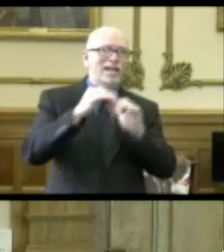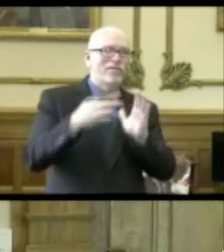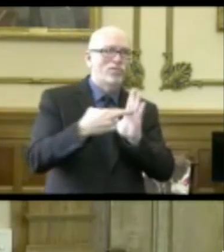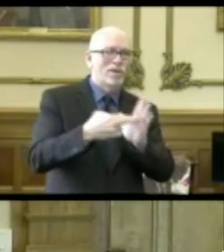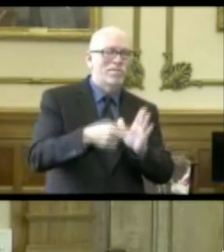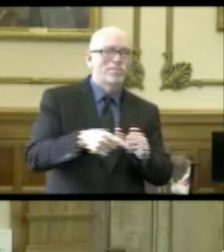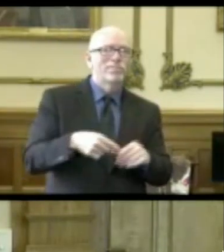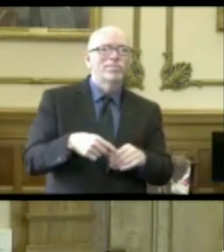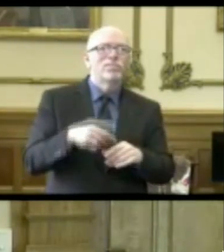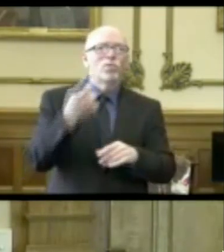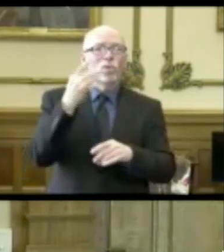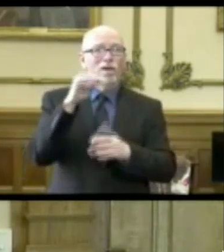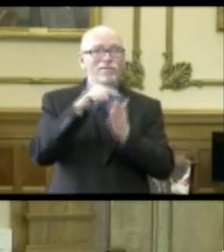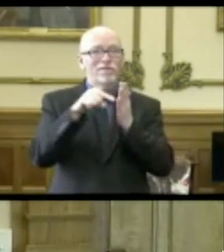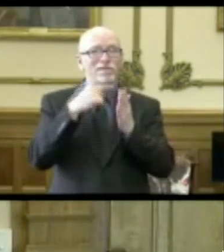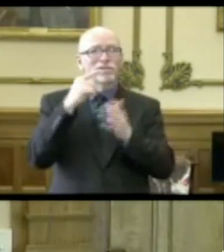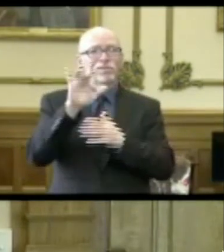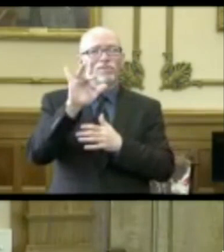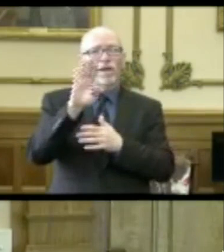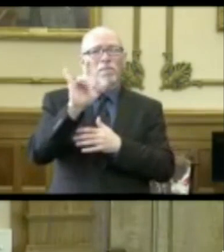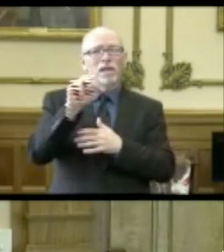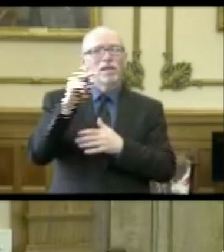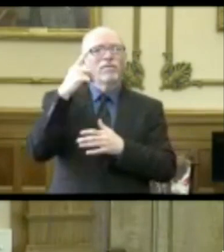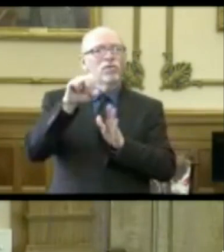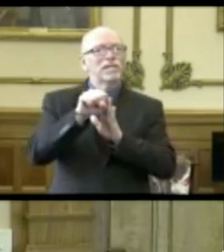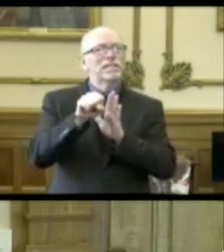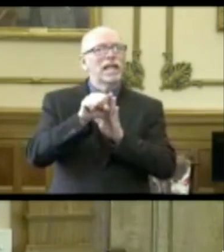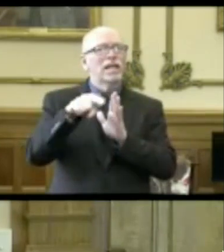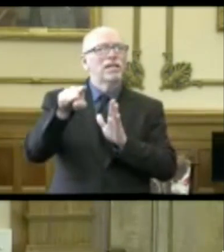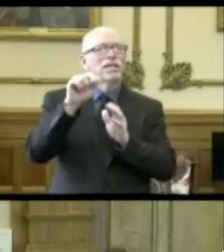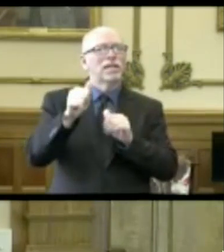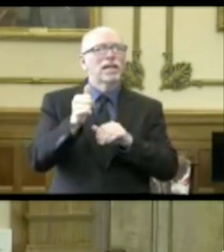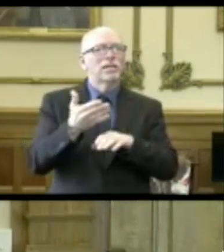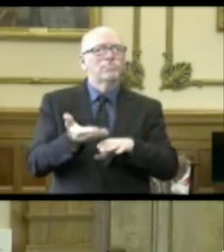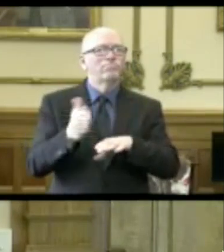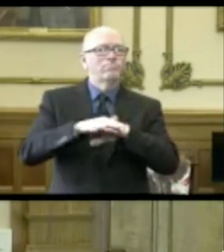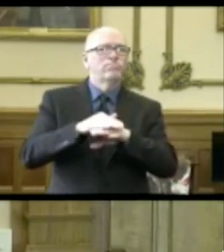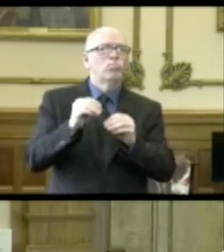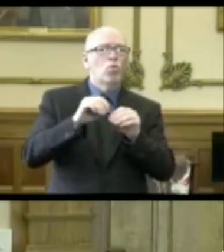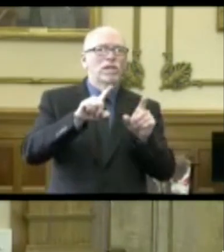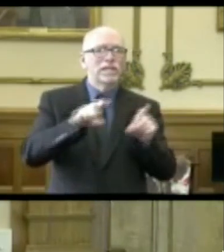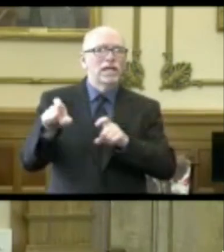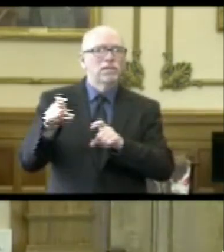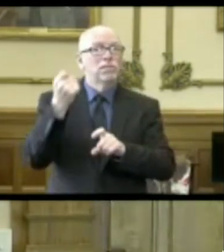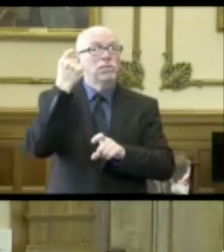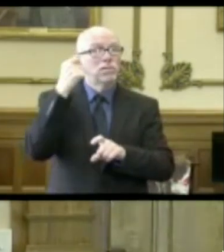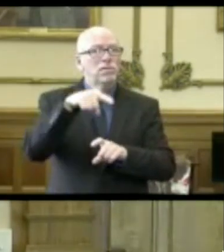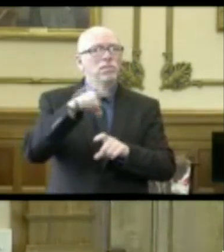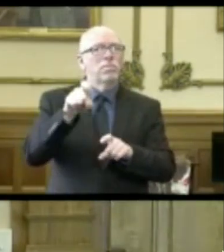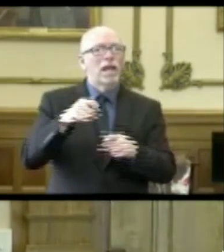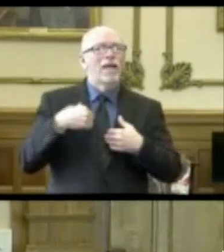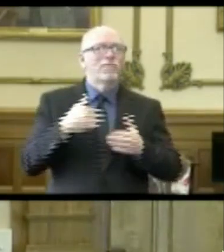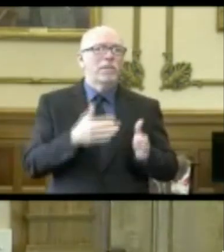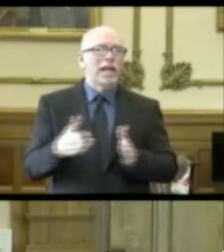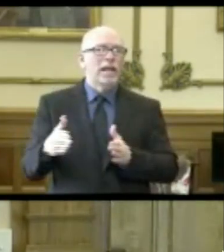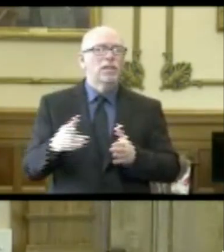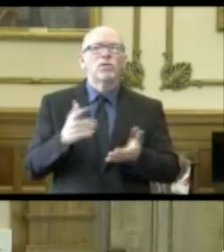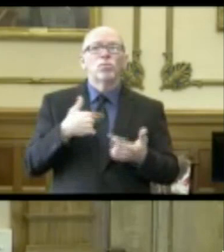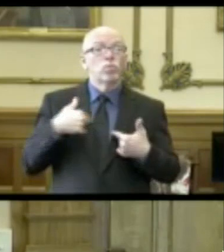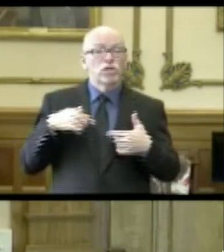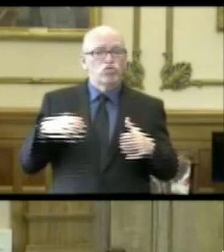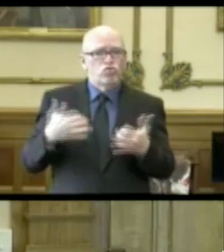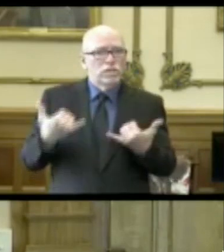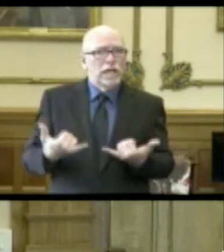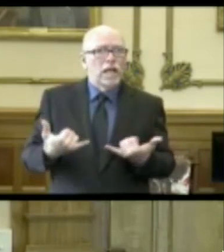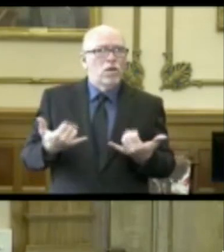the specific provisions is $25 billion for states to ramp up their testing so long as they provide a plan. What are we doing now